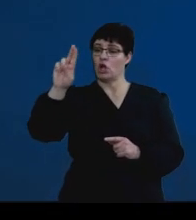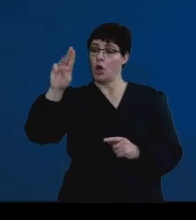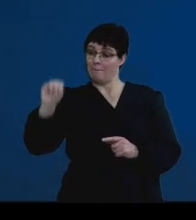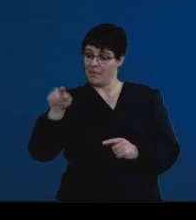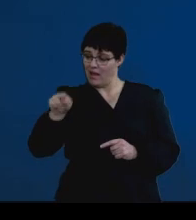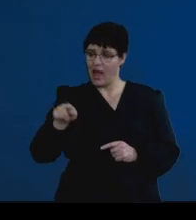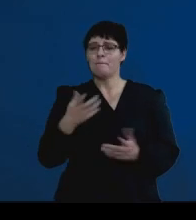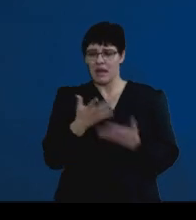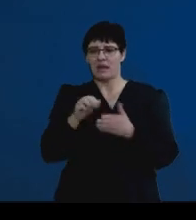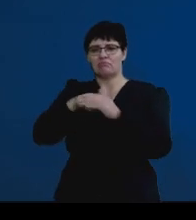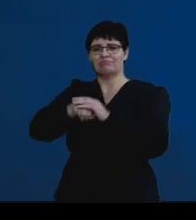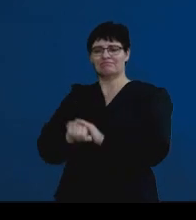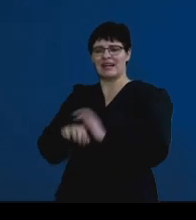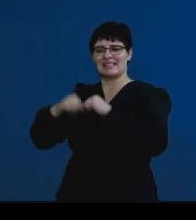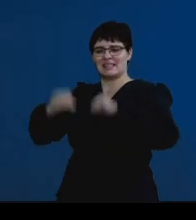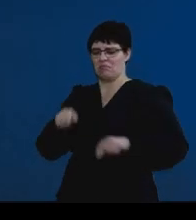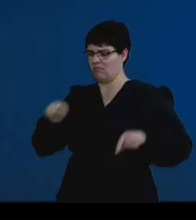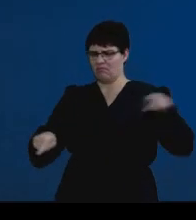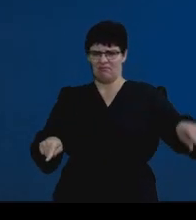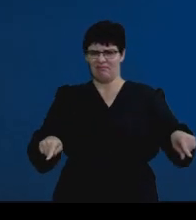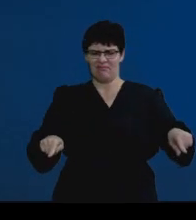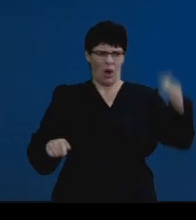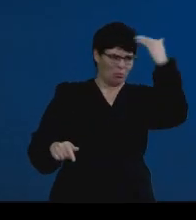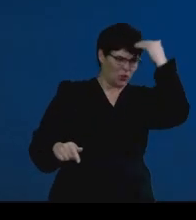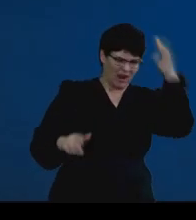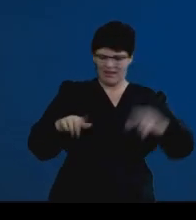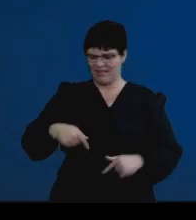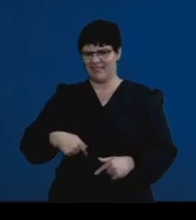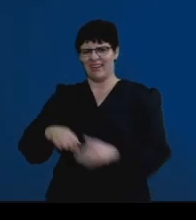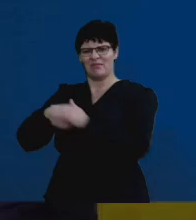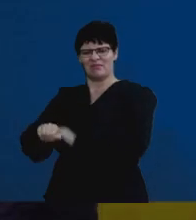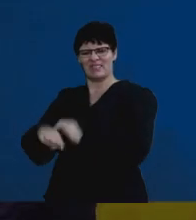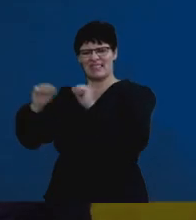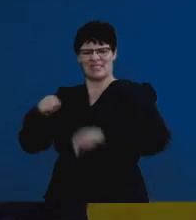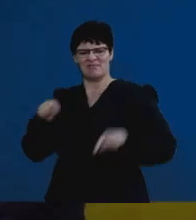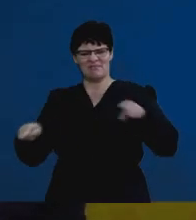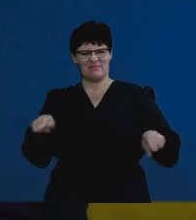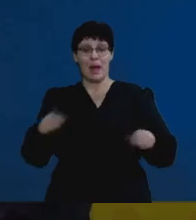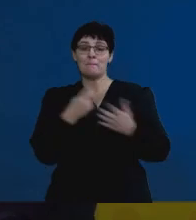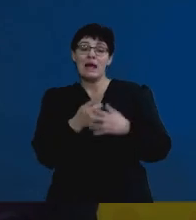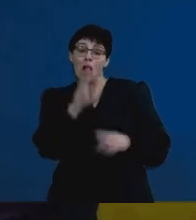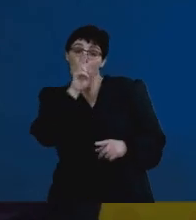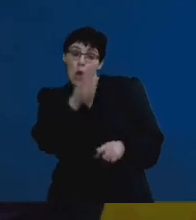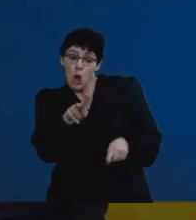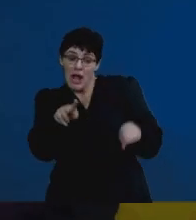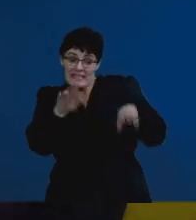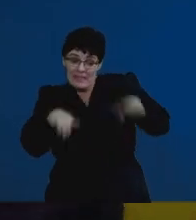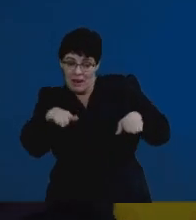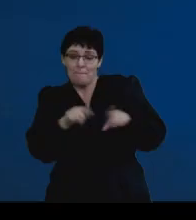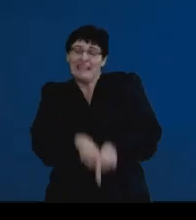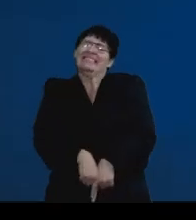reproductive system. And hence, identify similar terms, and know how different they are.